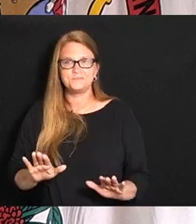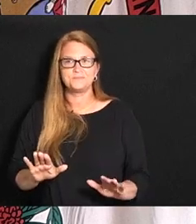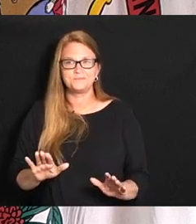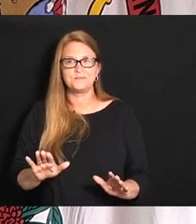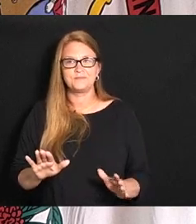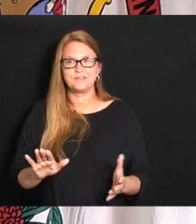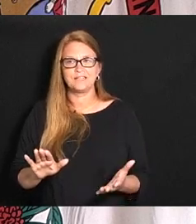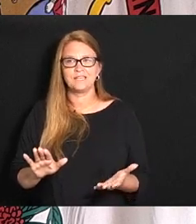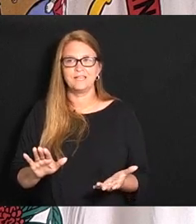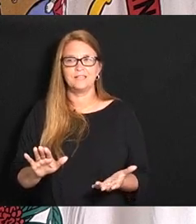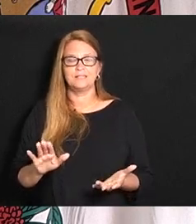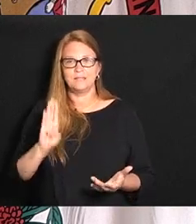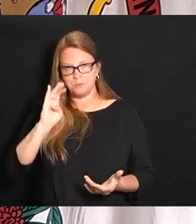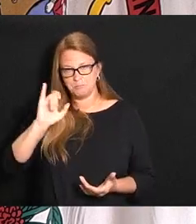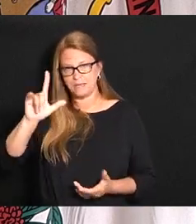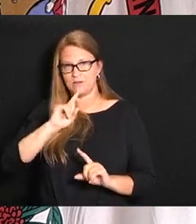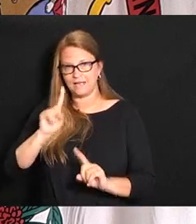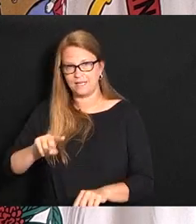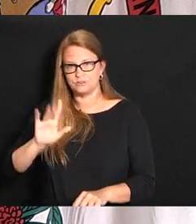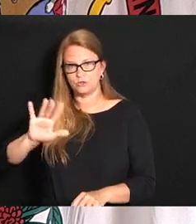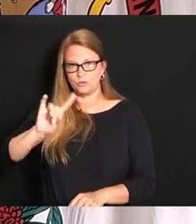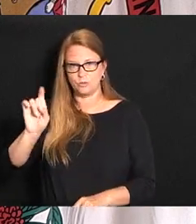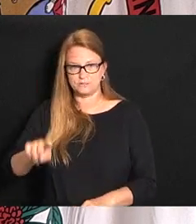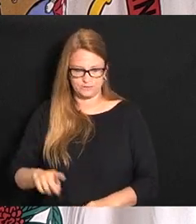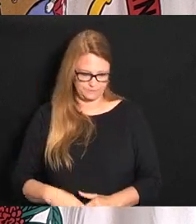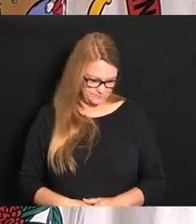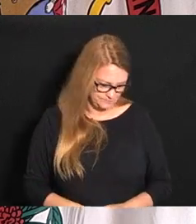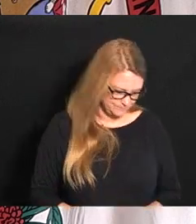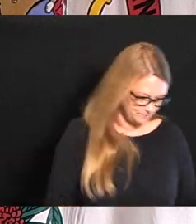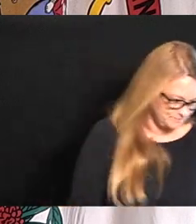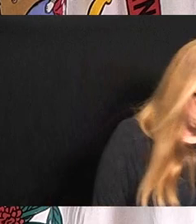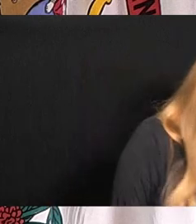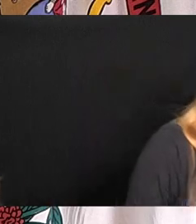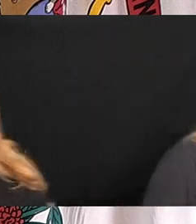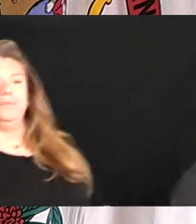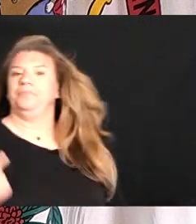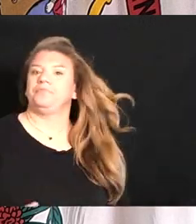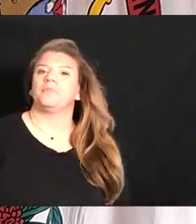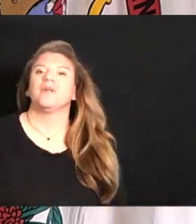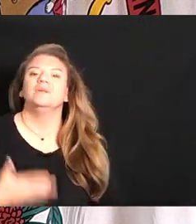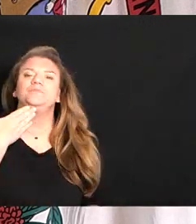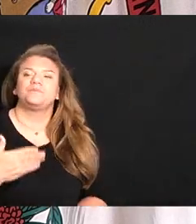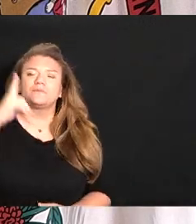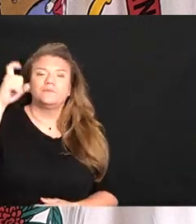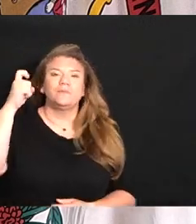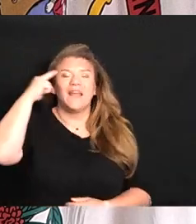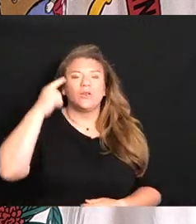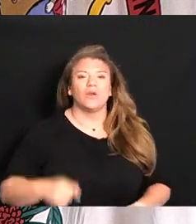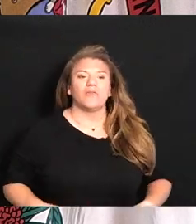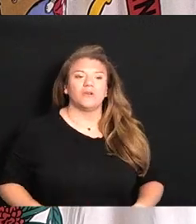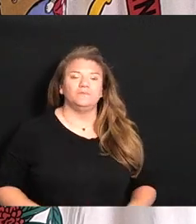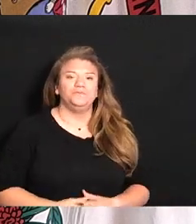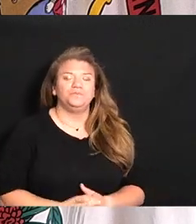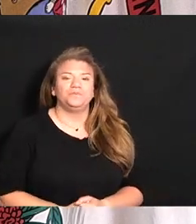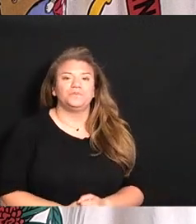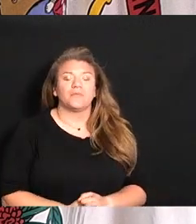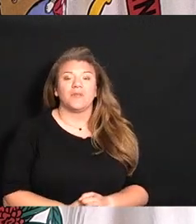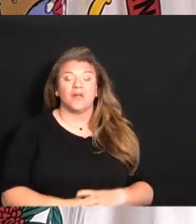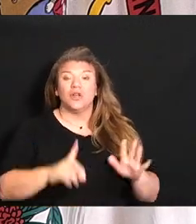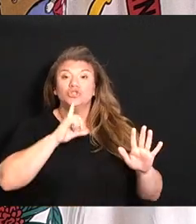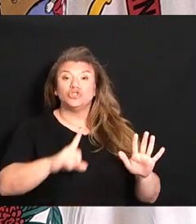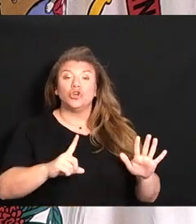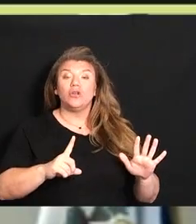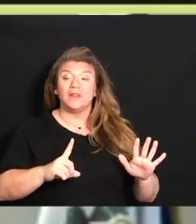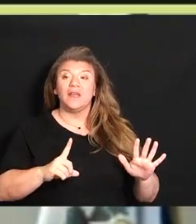know Bill please answer the rest of it thank you governor certainly there